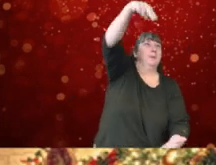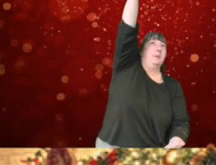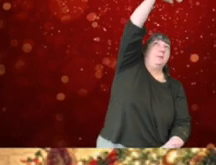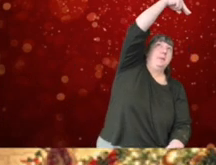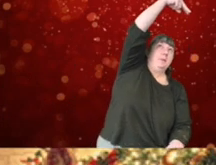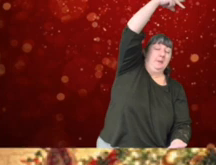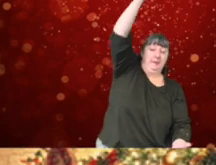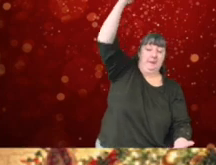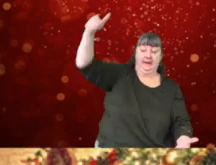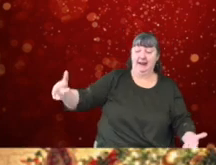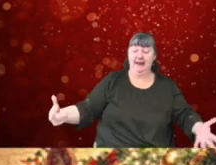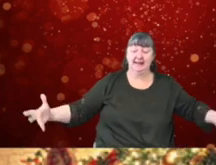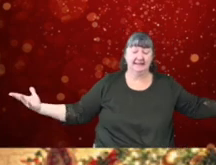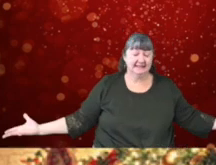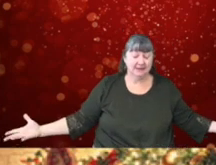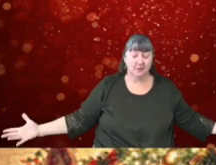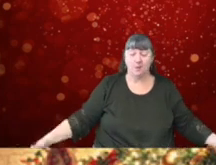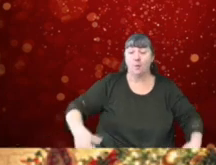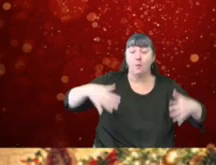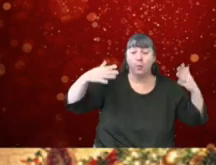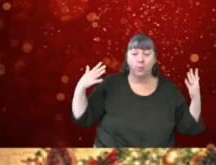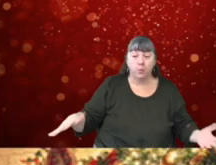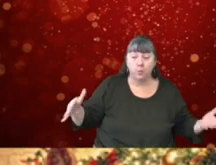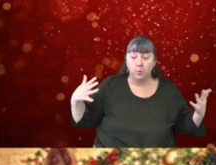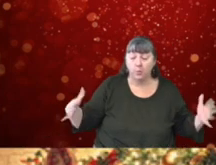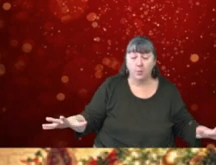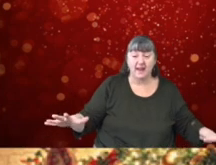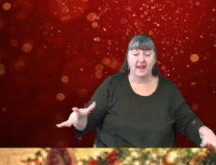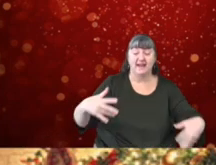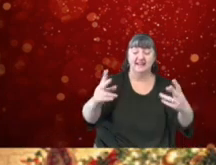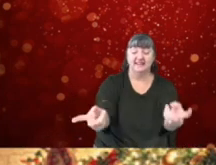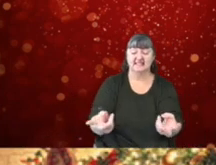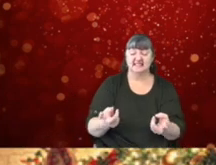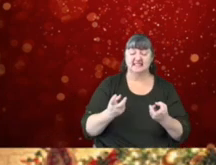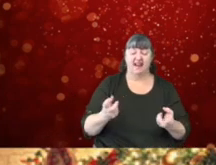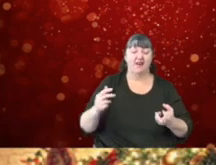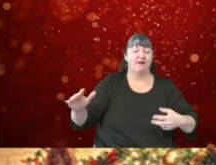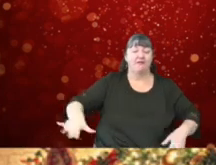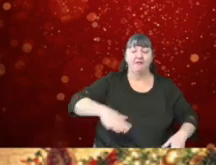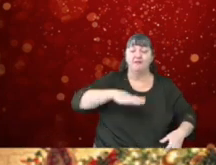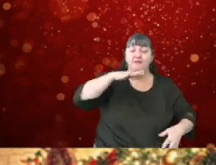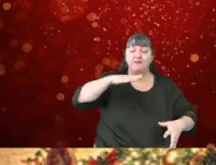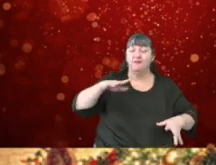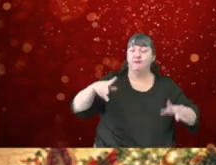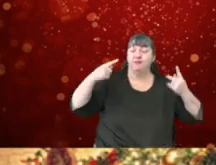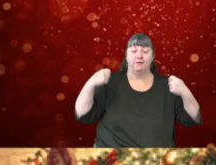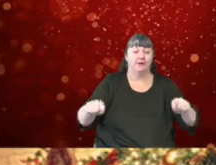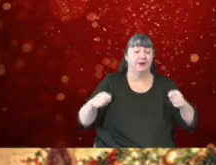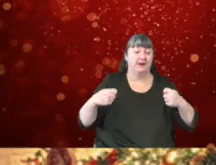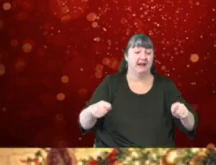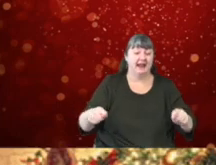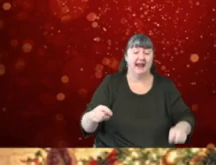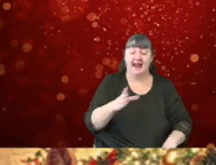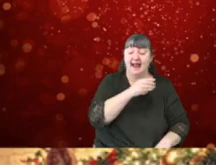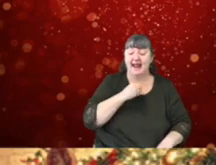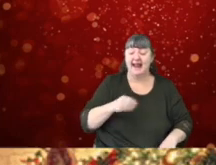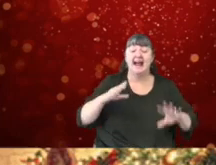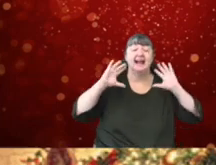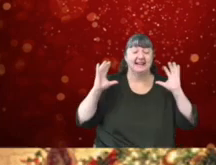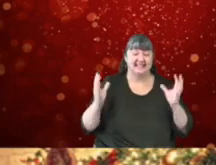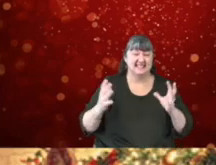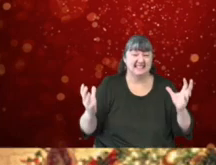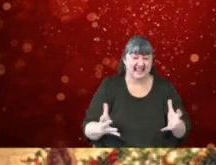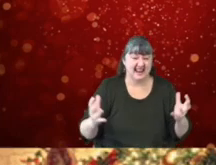to the housetop, the courses they flew, with a sleigh full of toys, and St. Nicholas